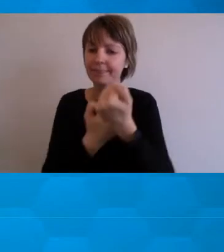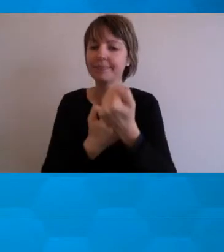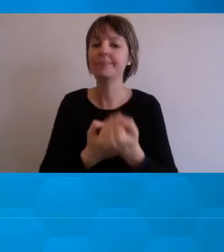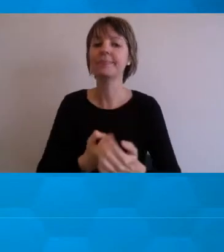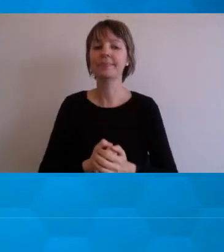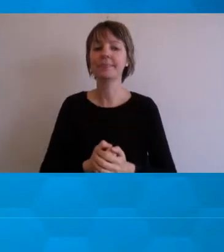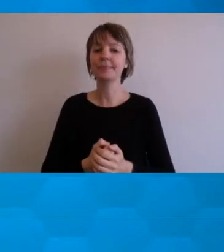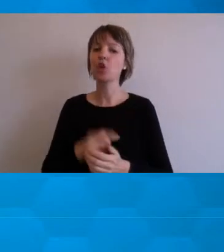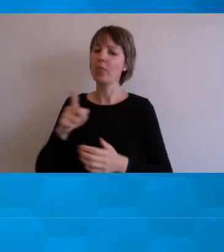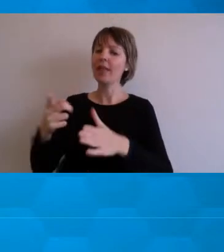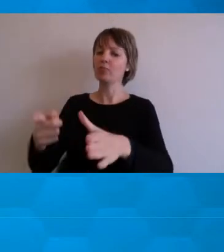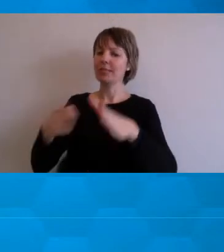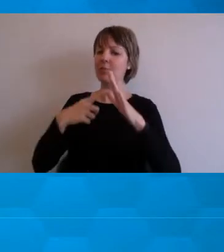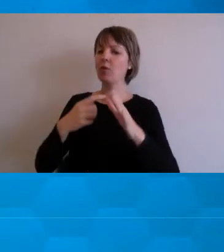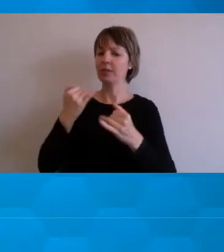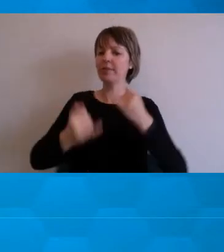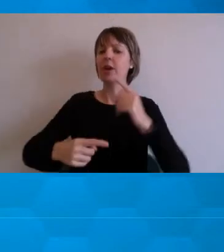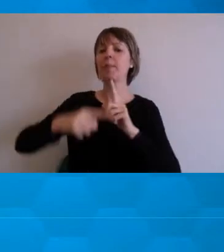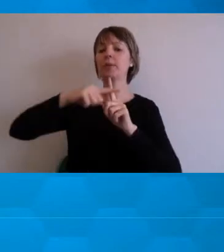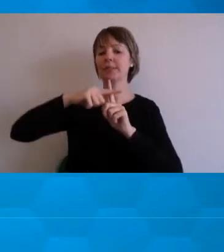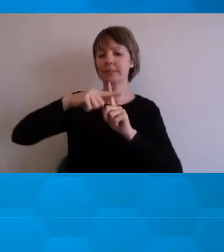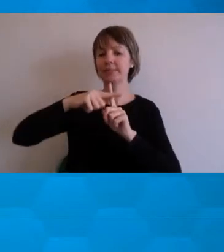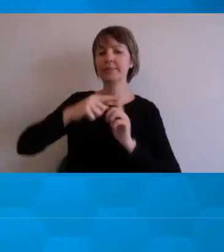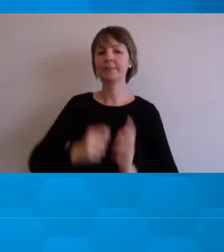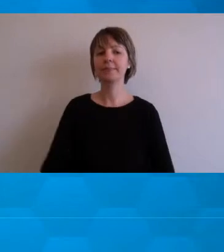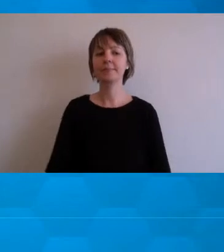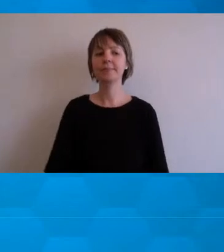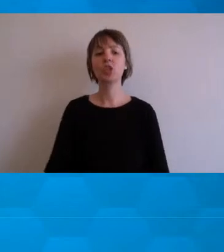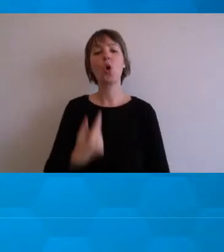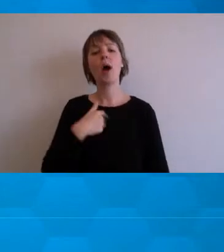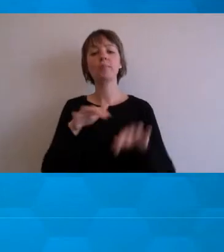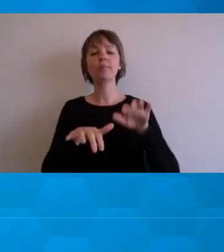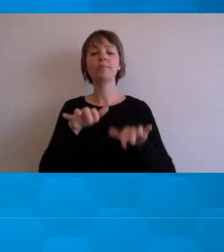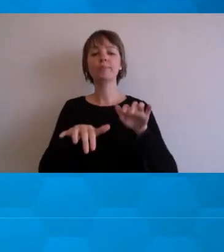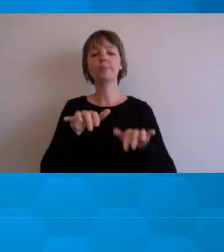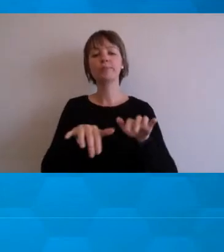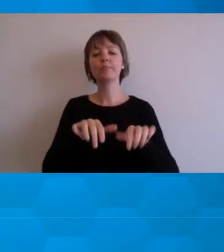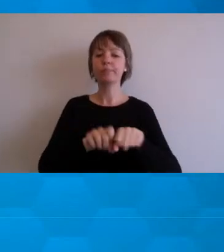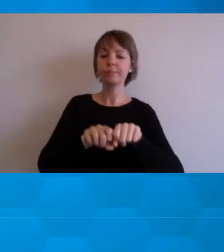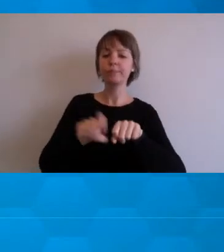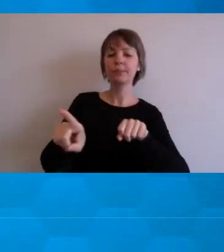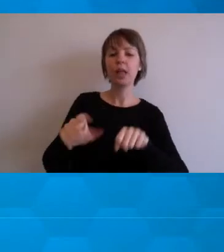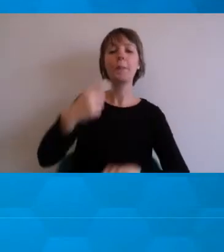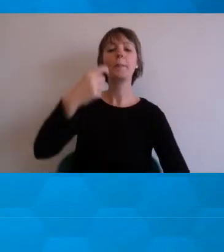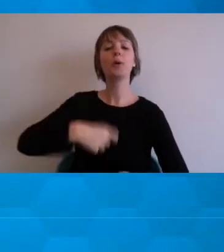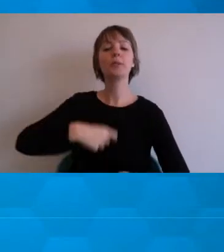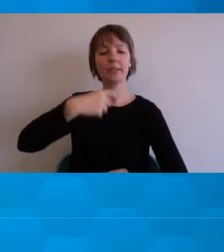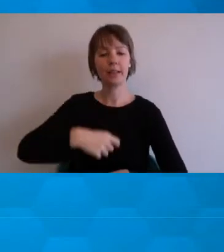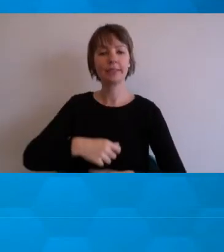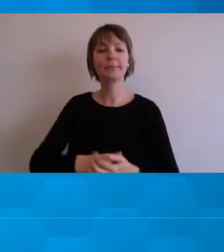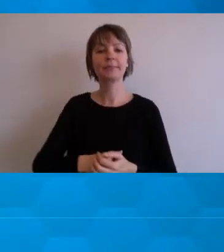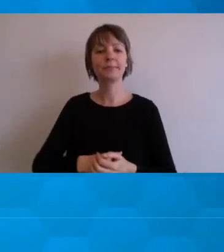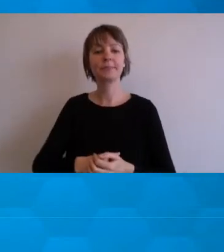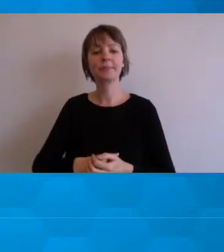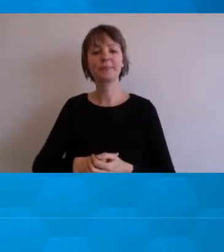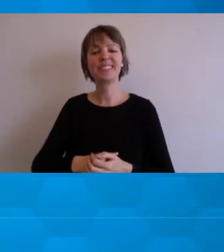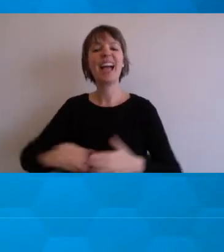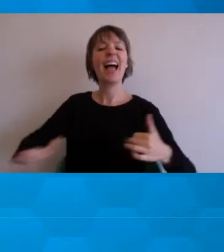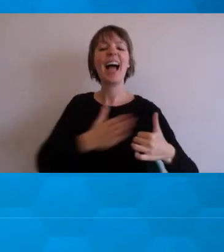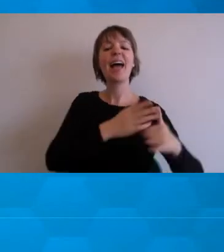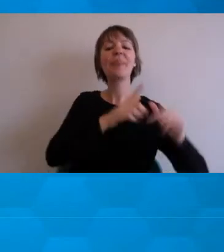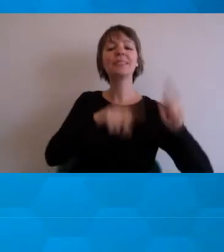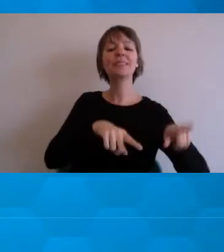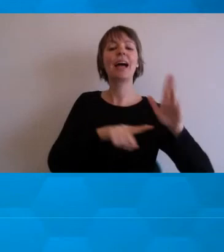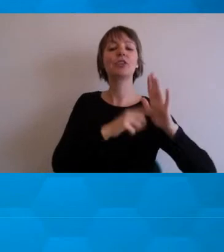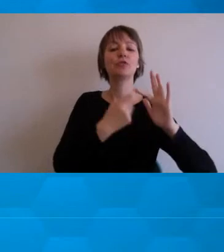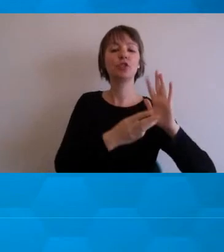So what I do is I send a personal message to those students and I let them know at the start of term that if they indicate that they're struggling